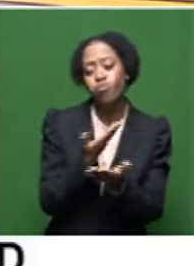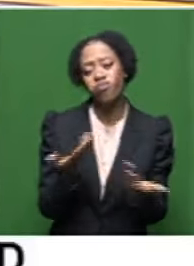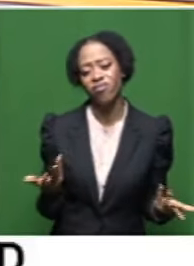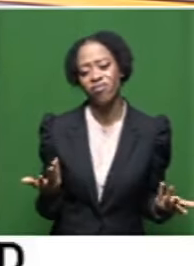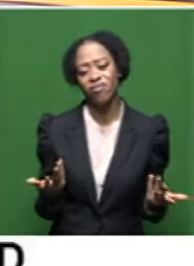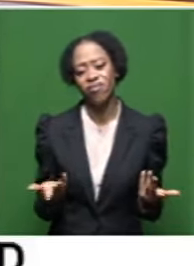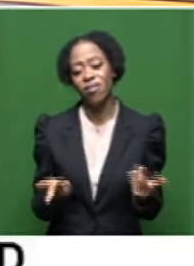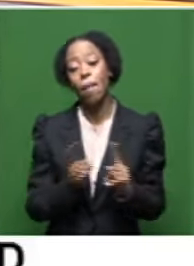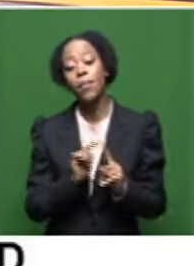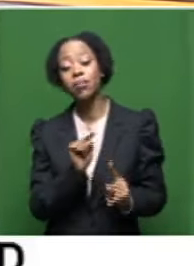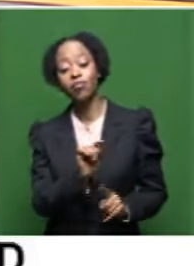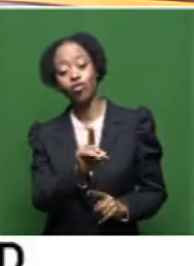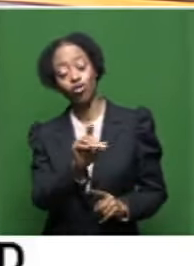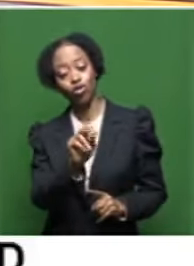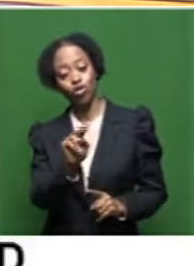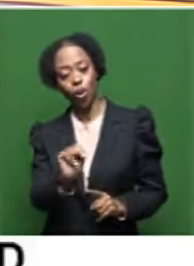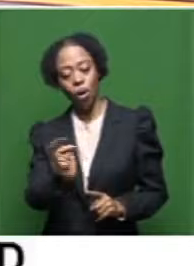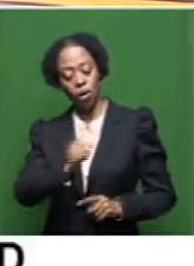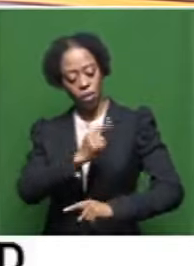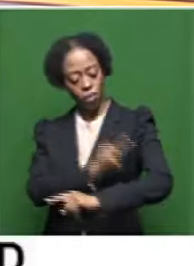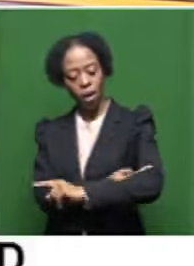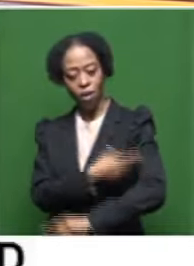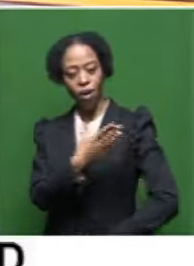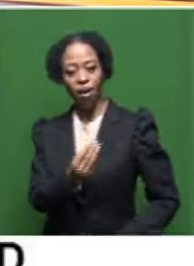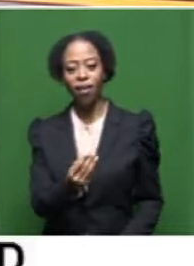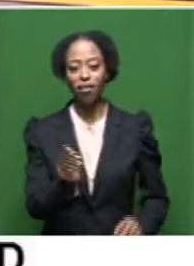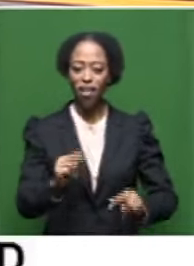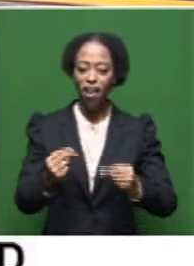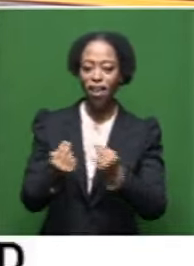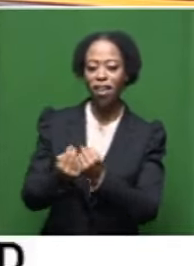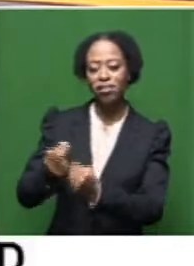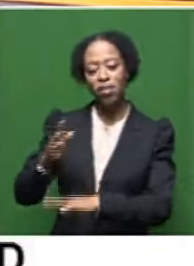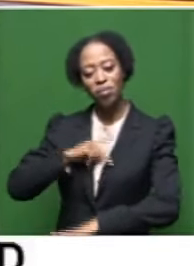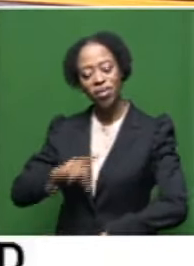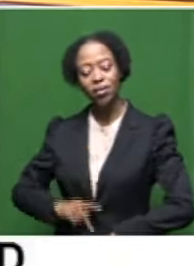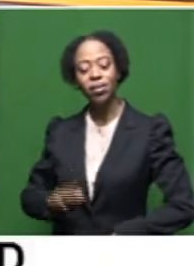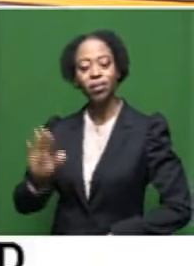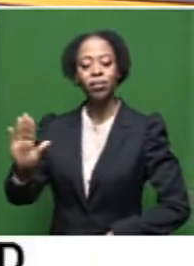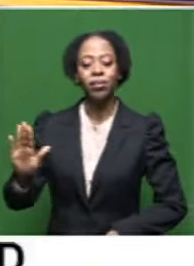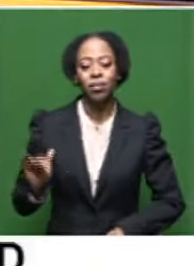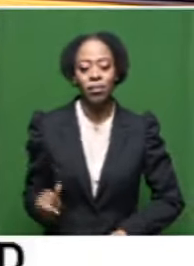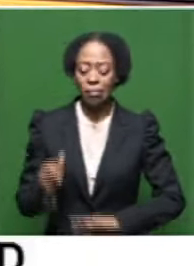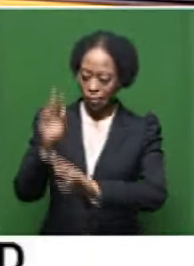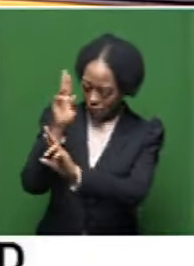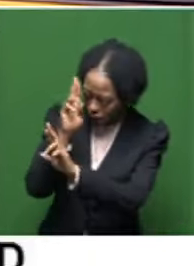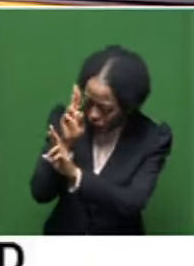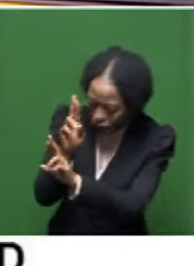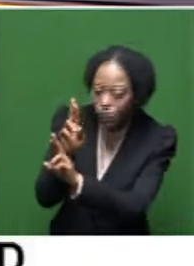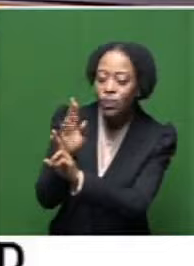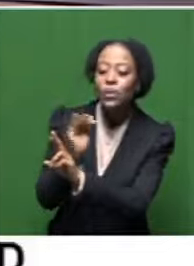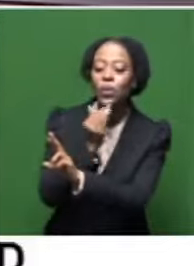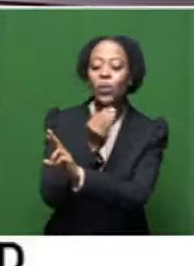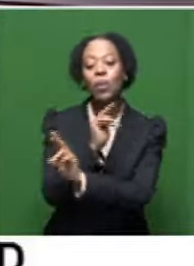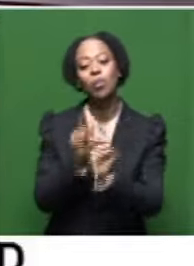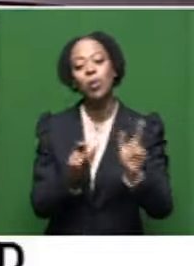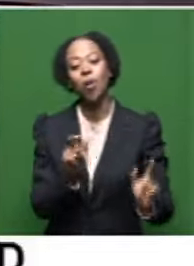Braddon wielded the authority of a national statesman and was respected by